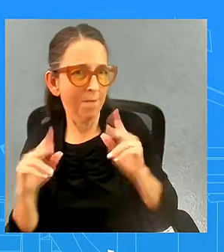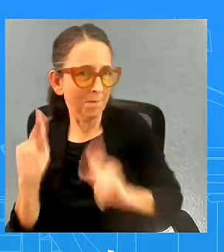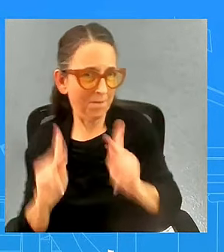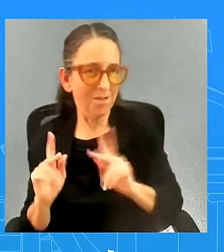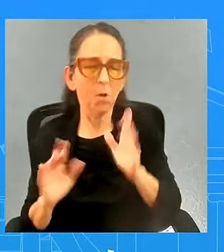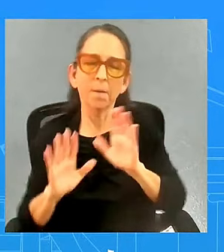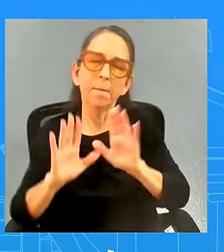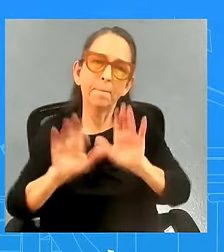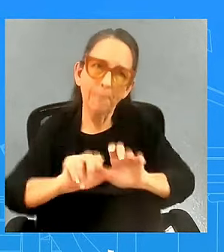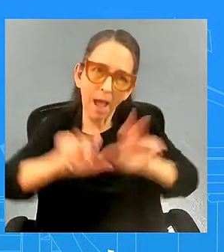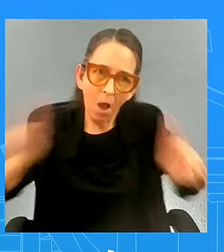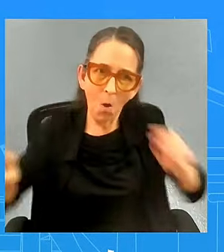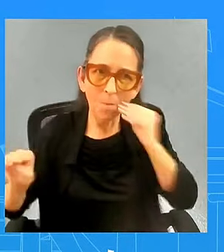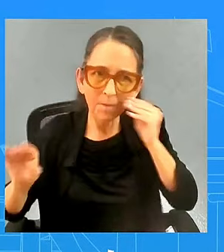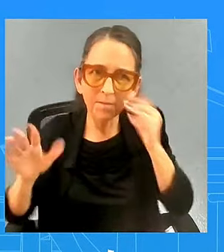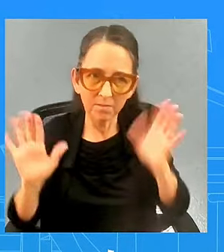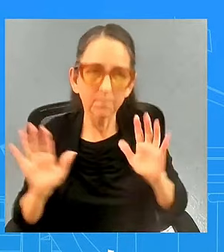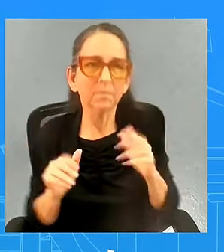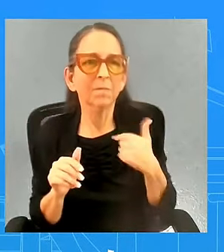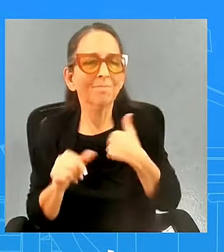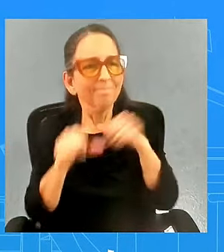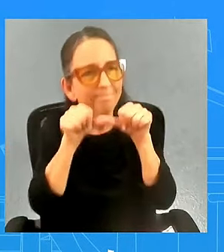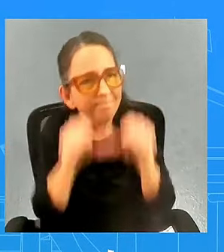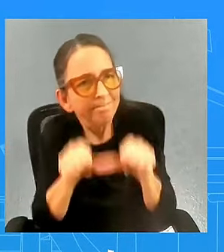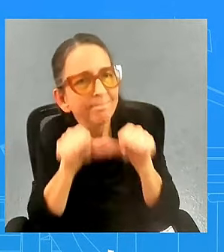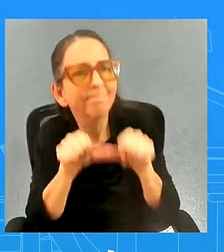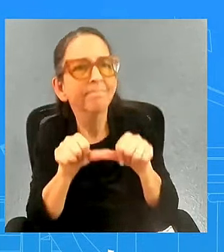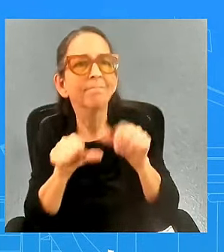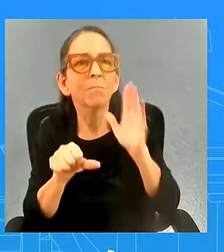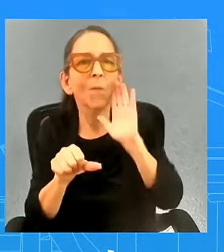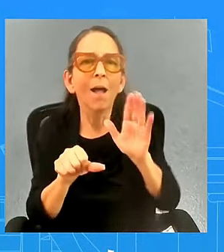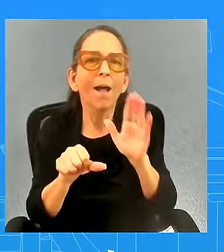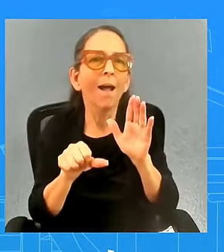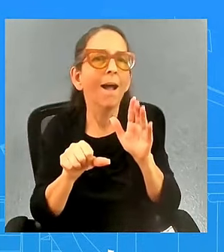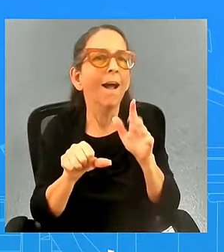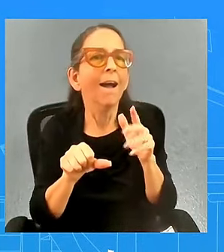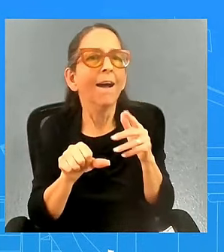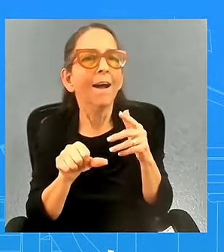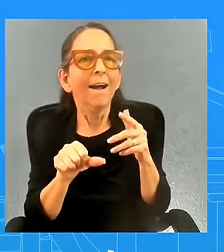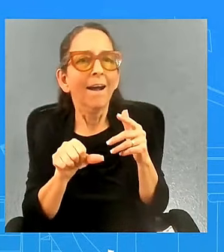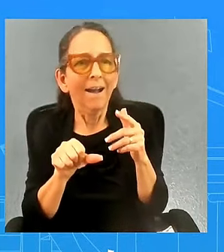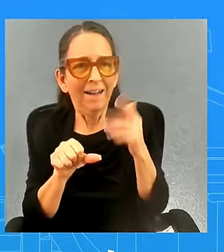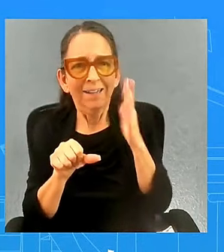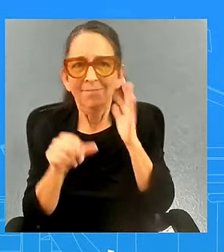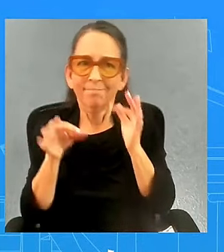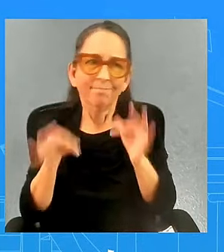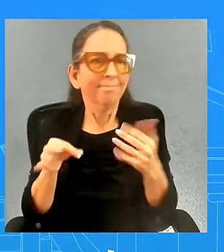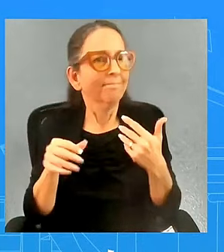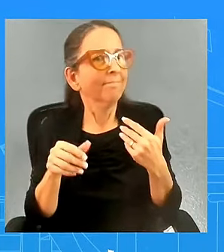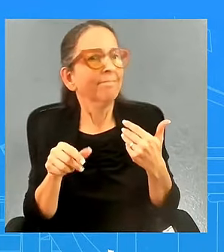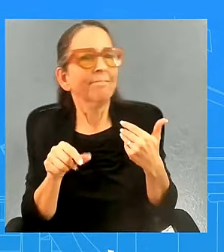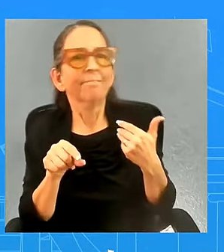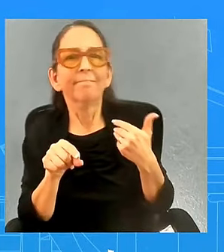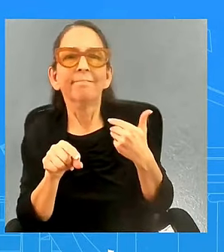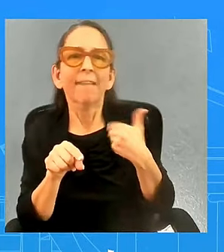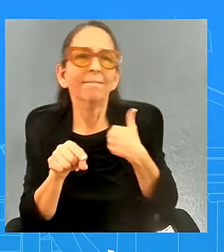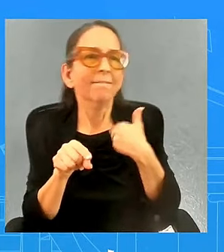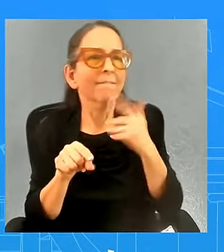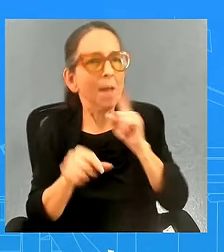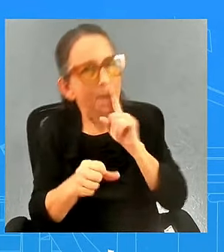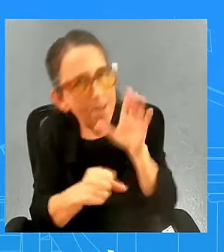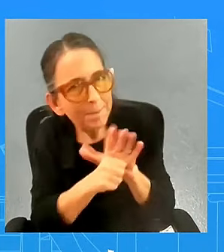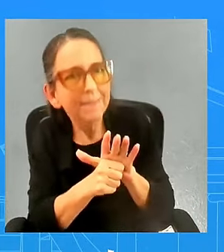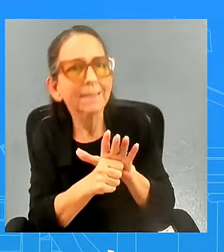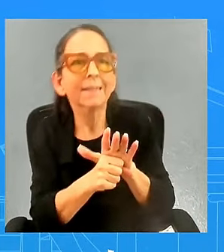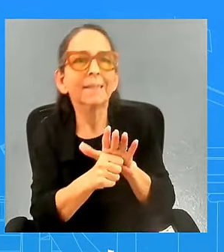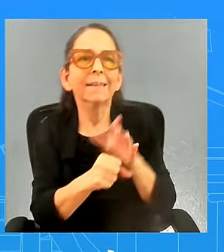been pretty consistent about and we're going to continue to have uh certainly uh that commitment to have a uh diplomatic um